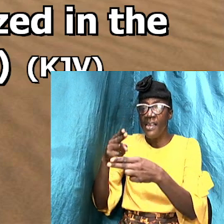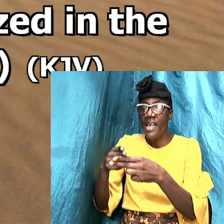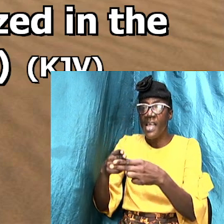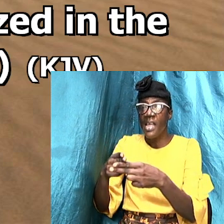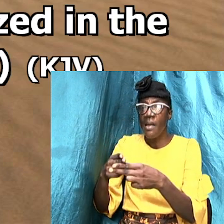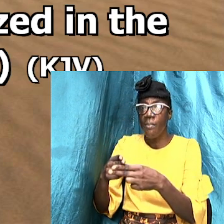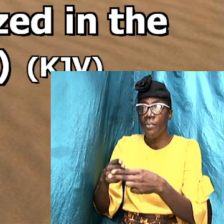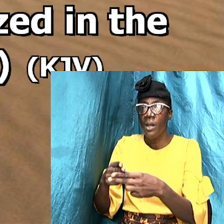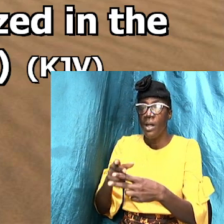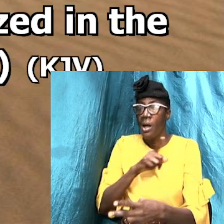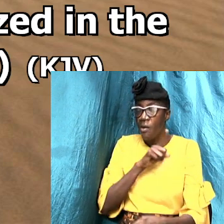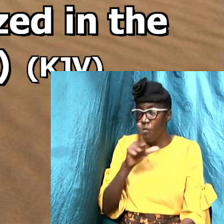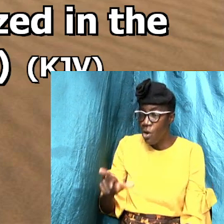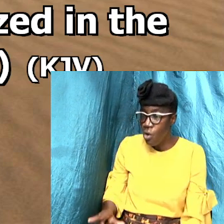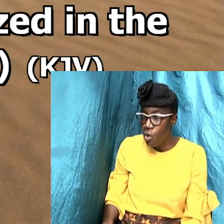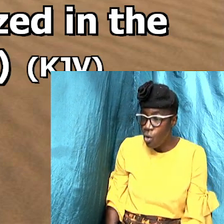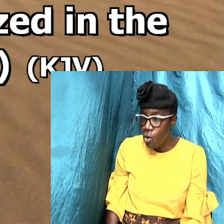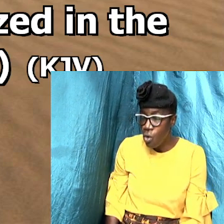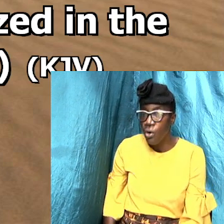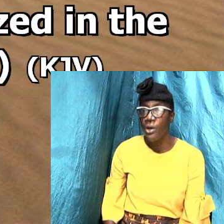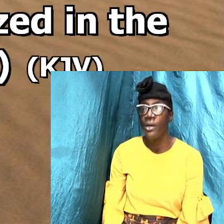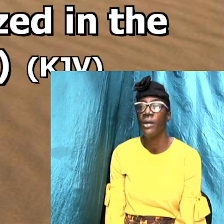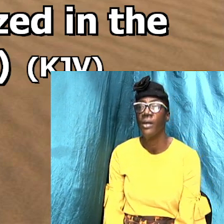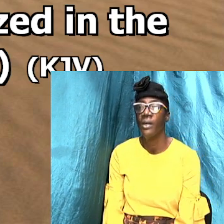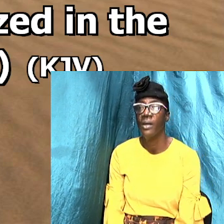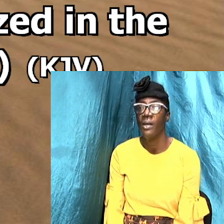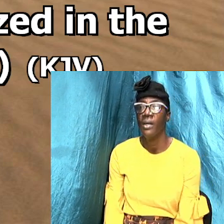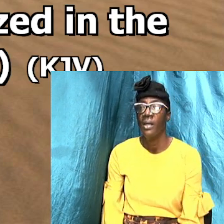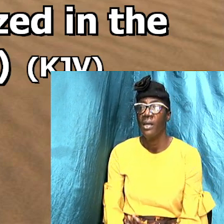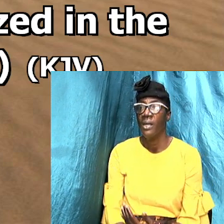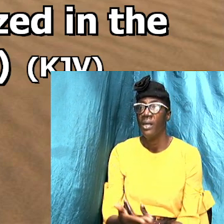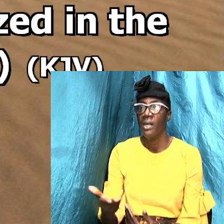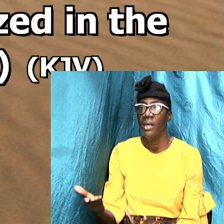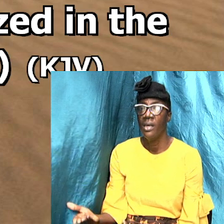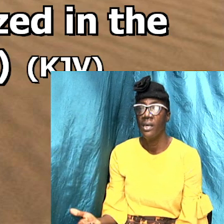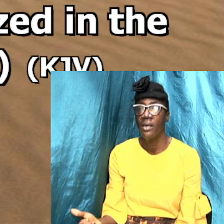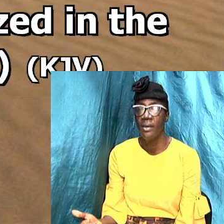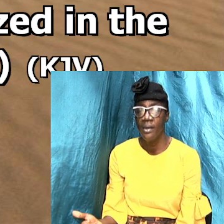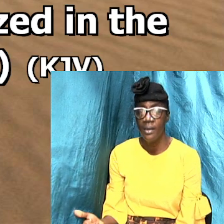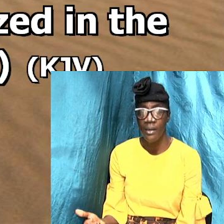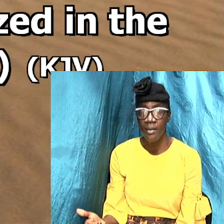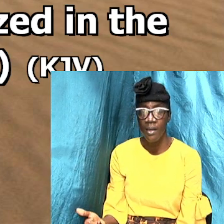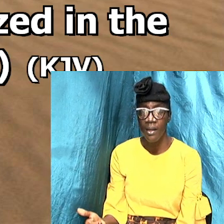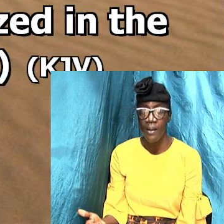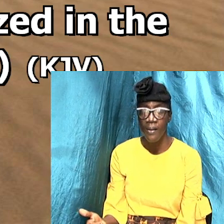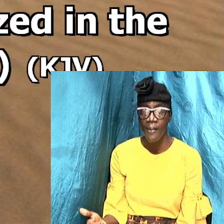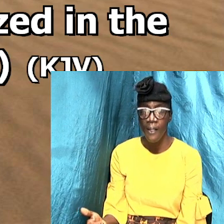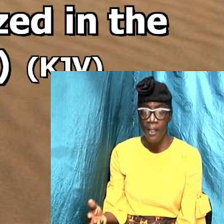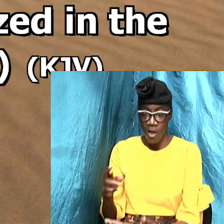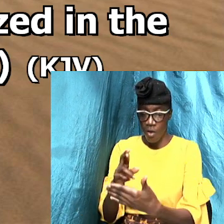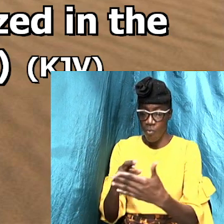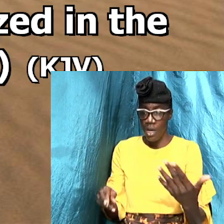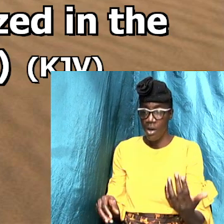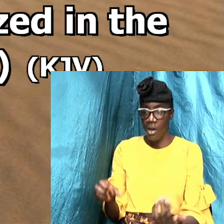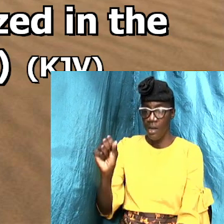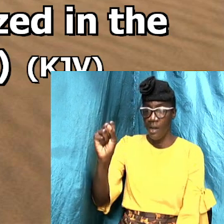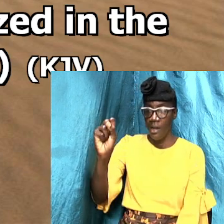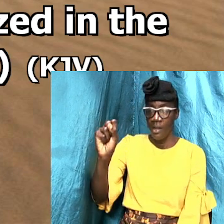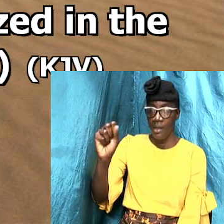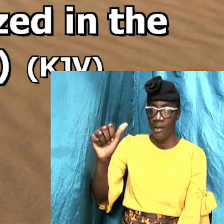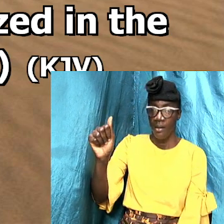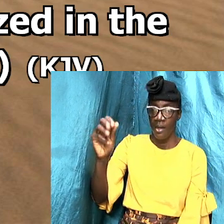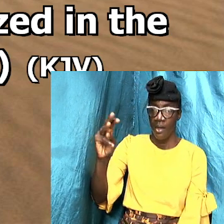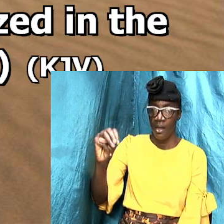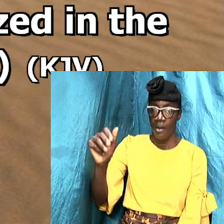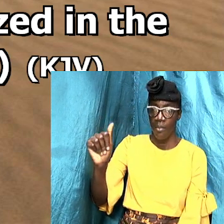name of the Lord and here is where the record of the Samaritans were baptized in the name